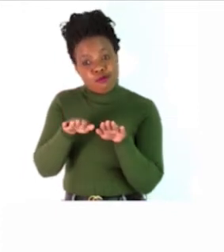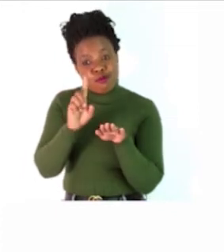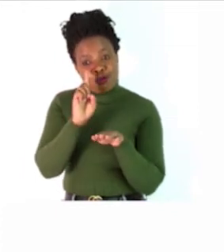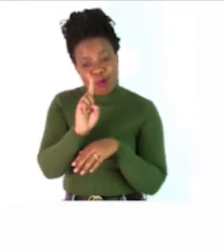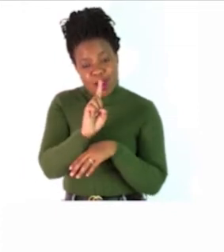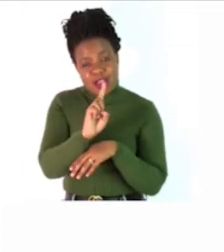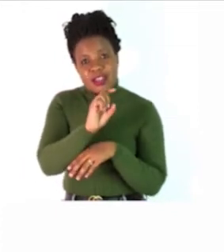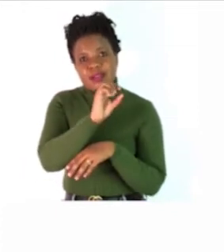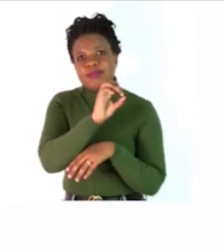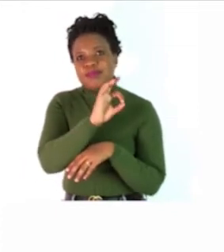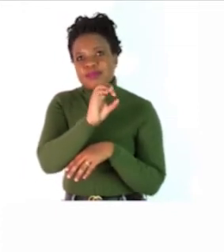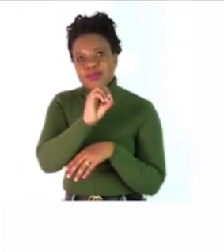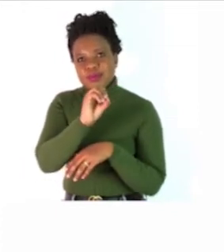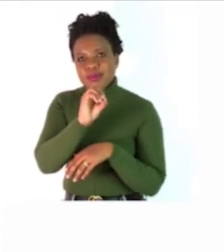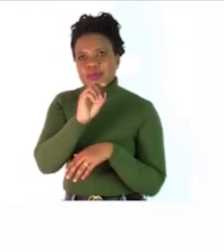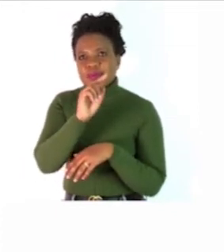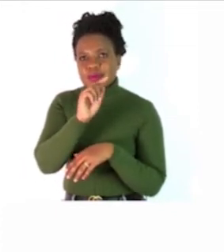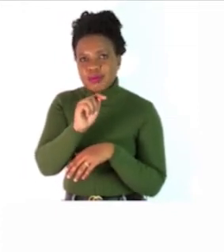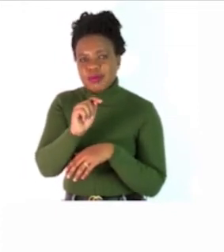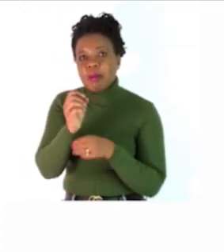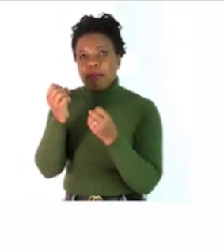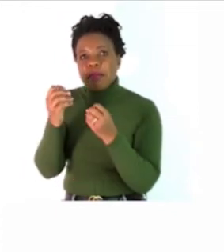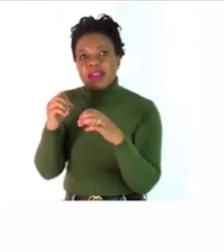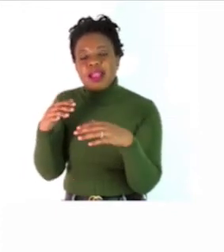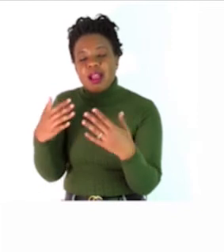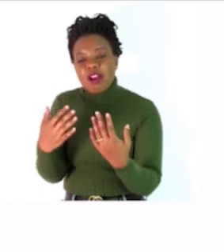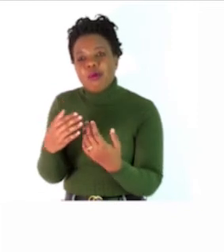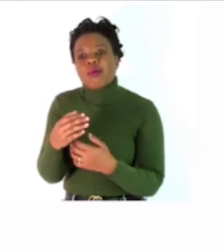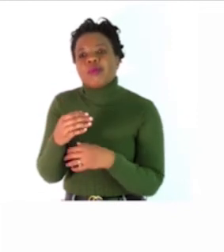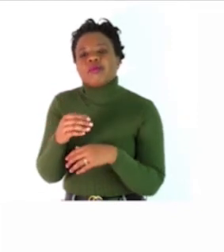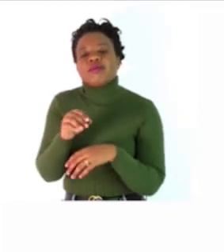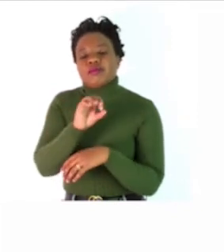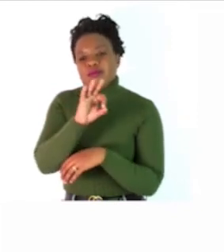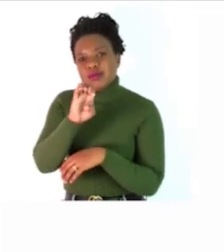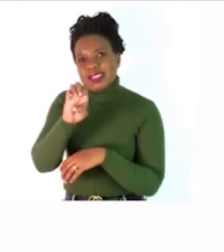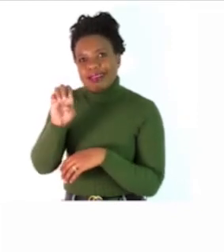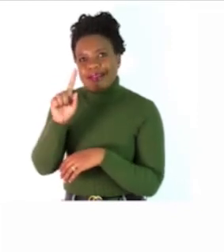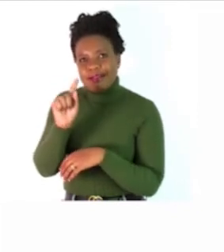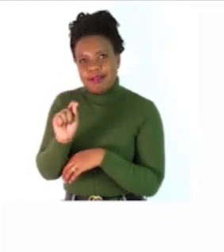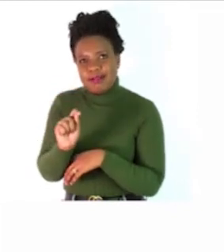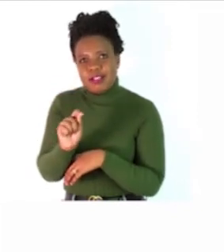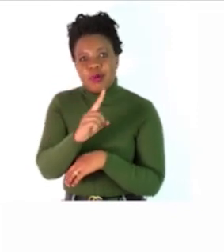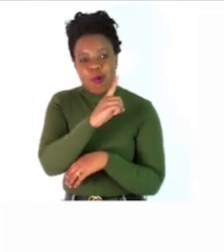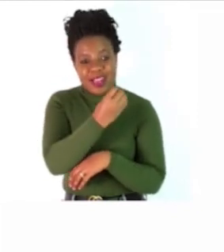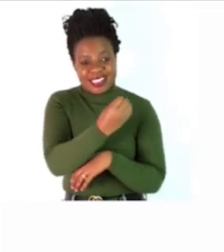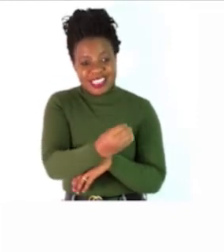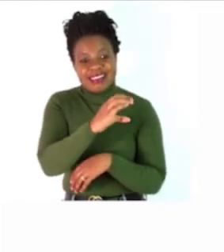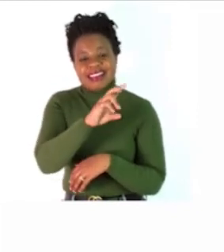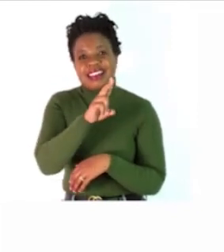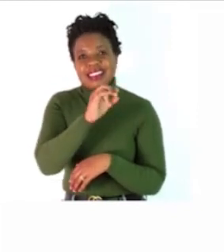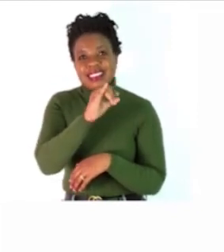children guys let's remember these rules are very important remember our